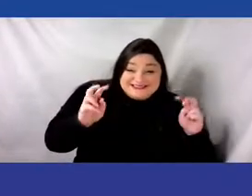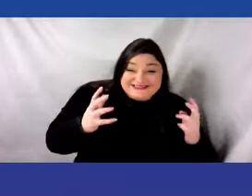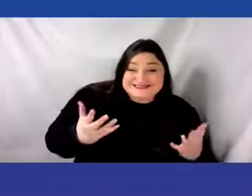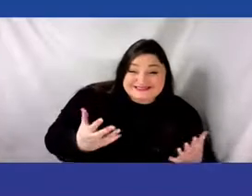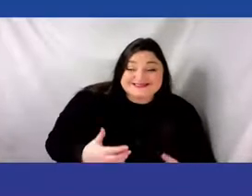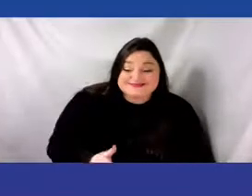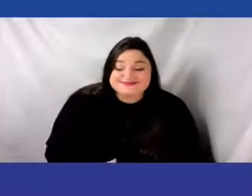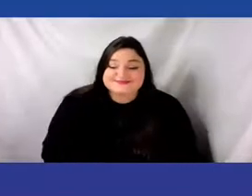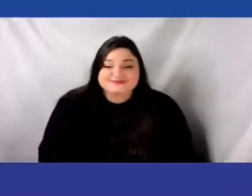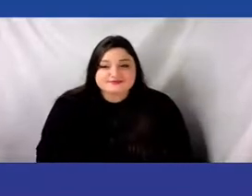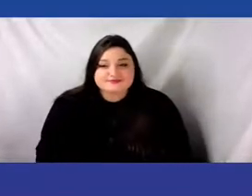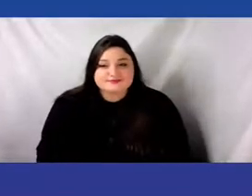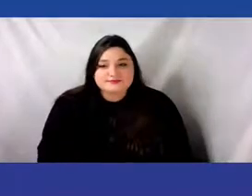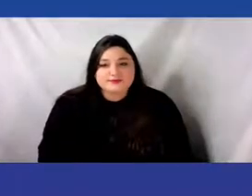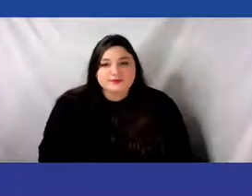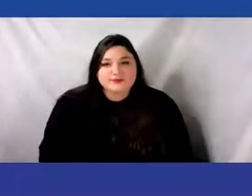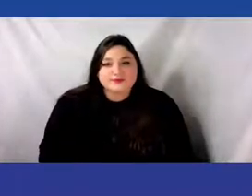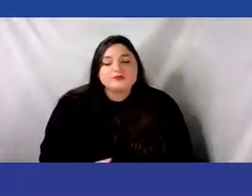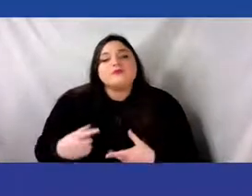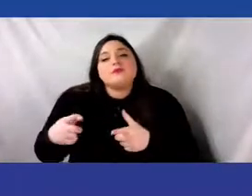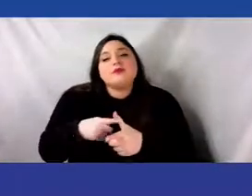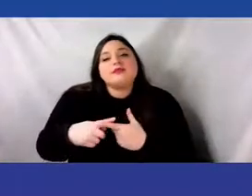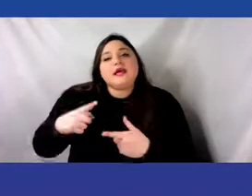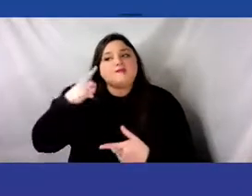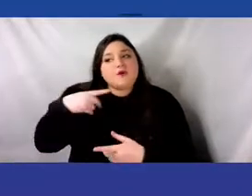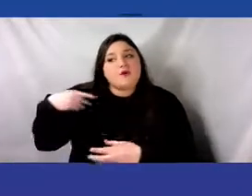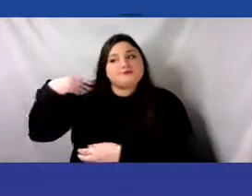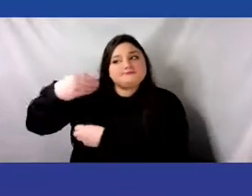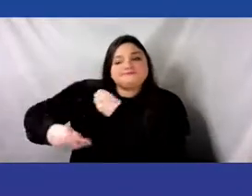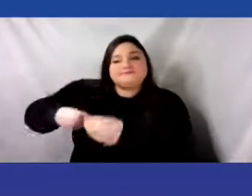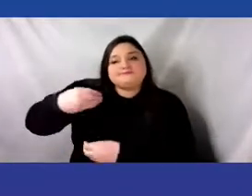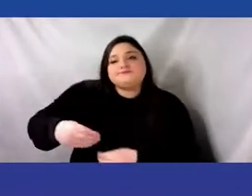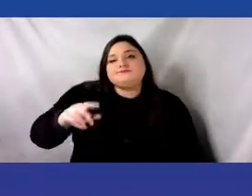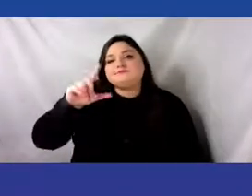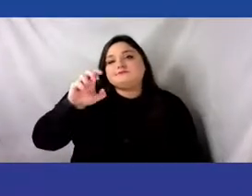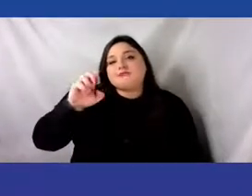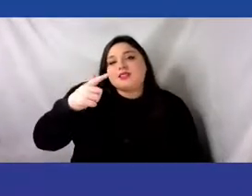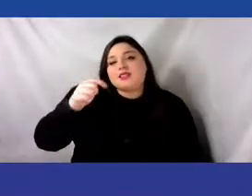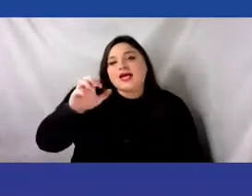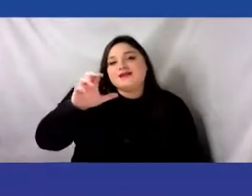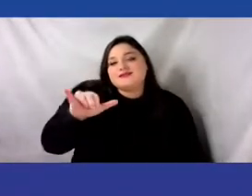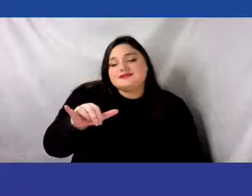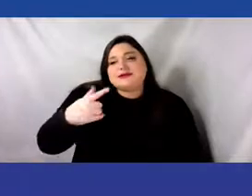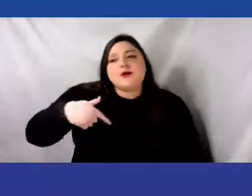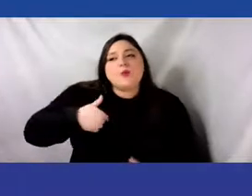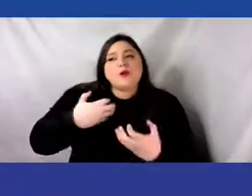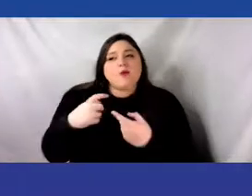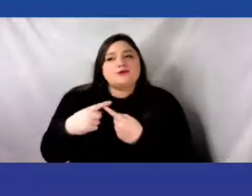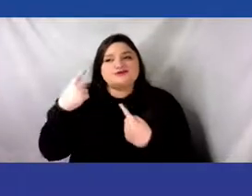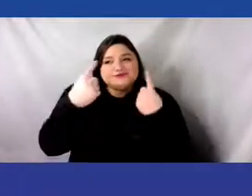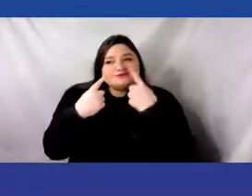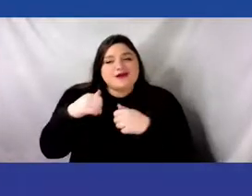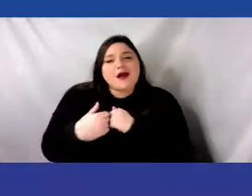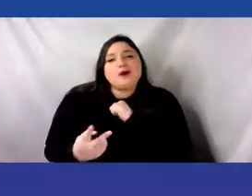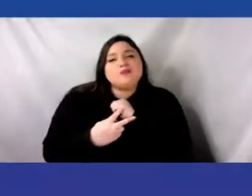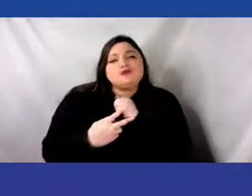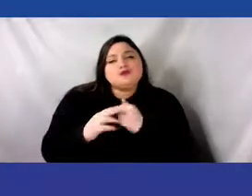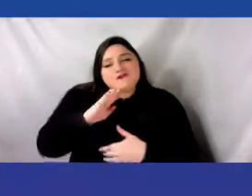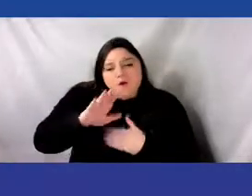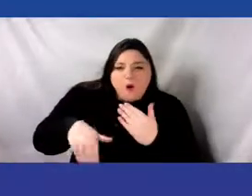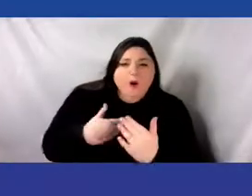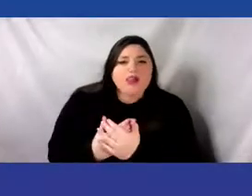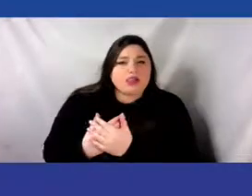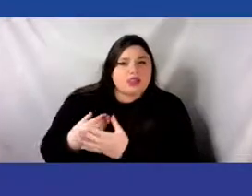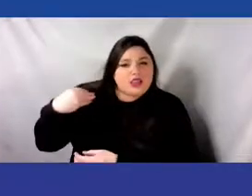preservation of all artistic legacies. So we have, for example, a